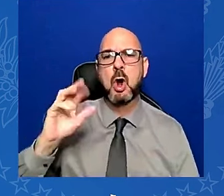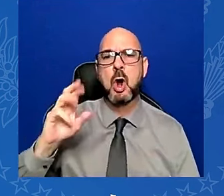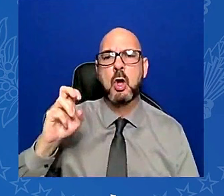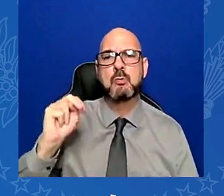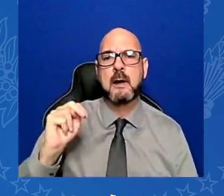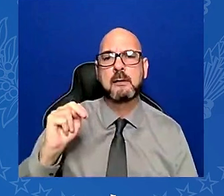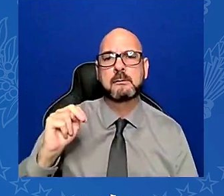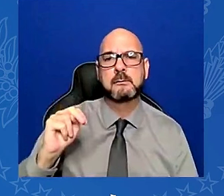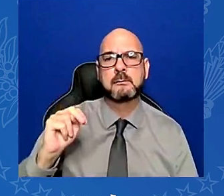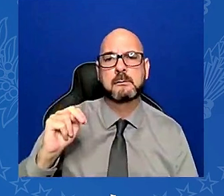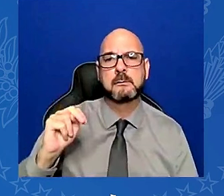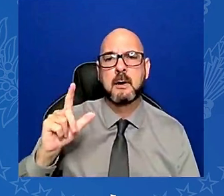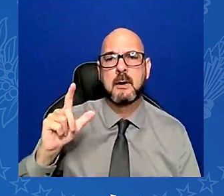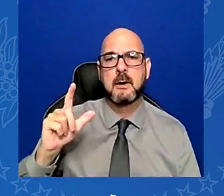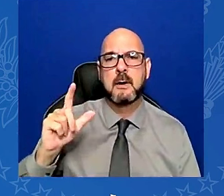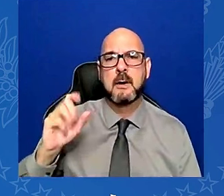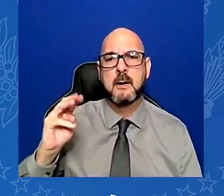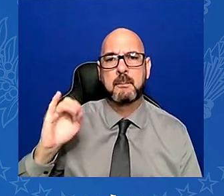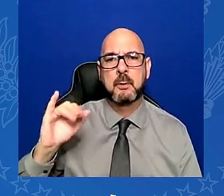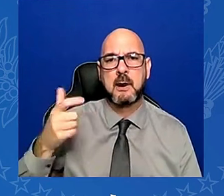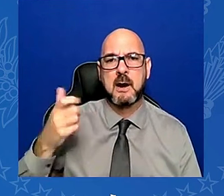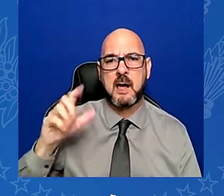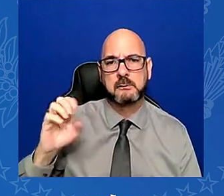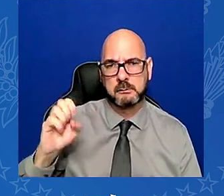And who the hell says I'm not a real job creator?